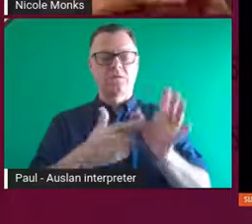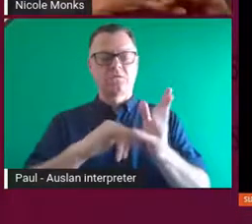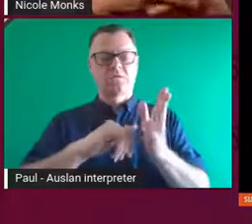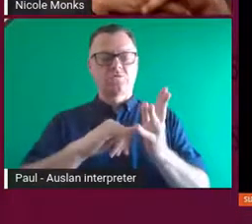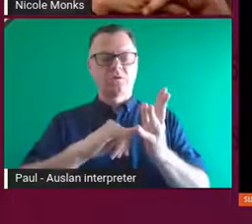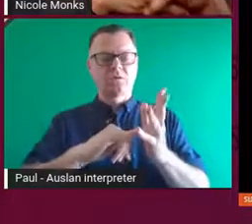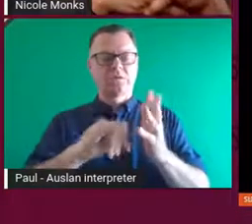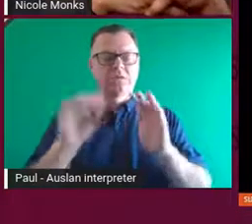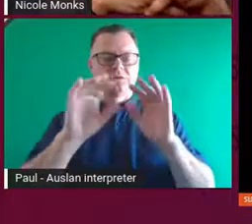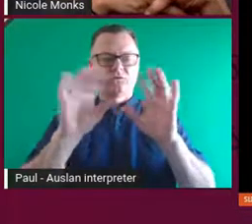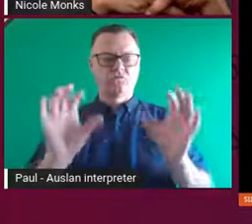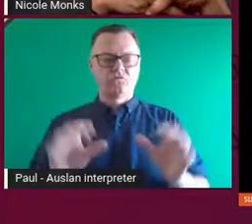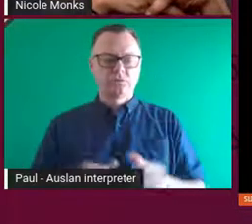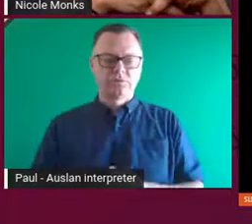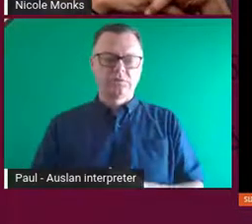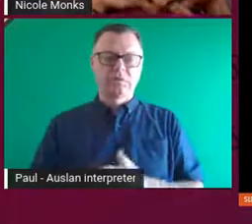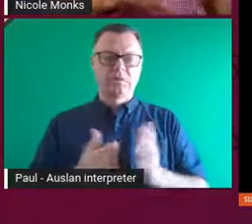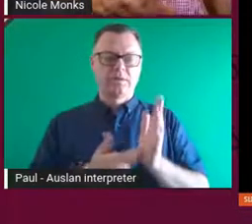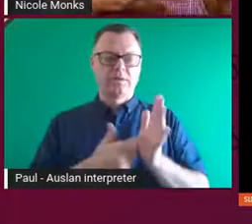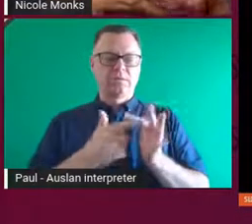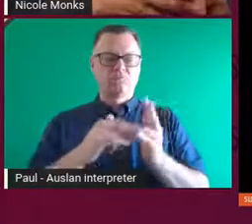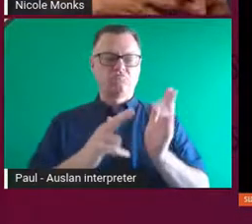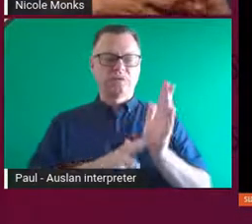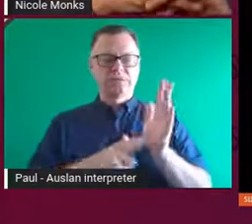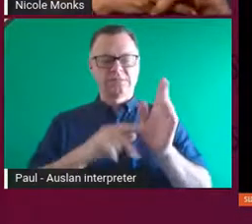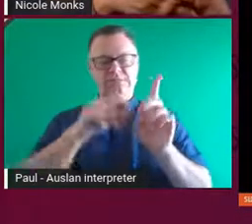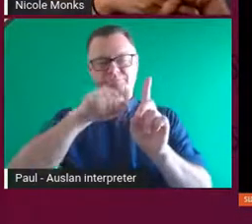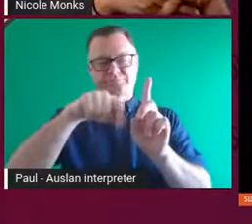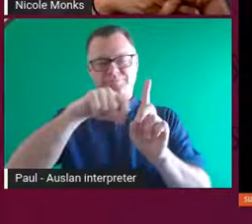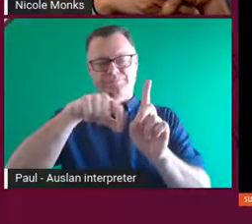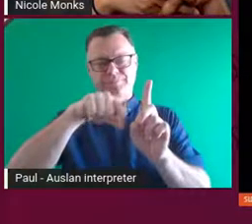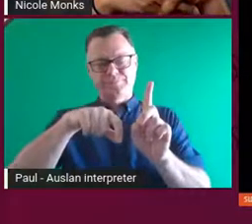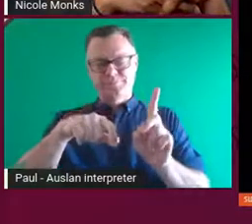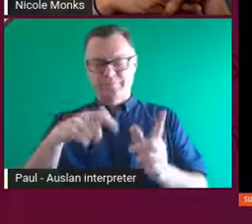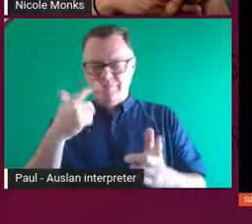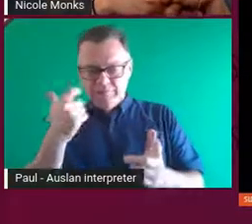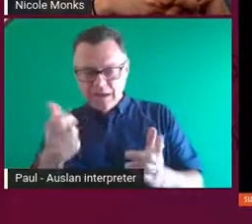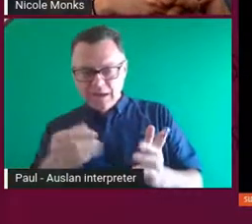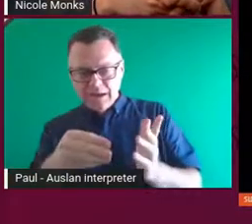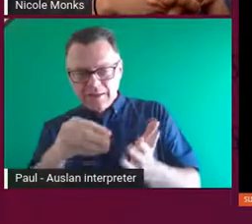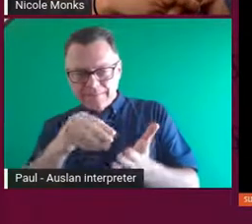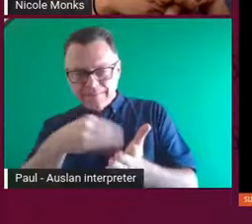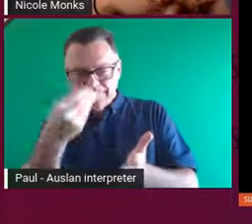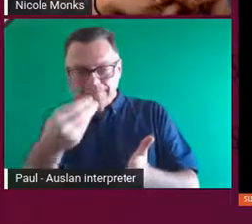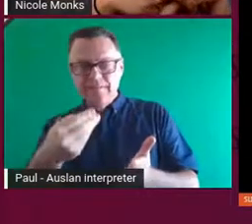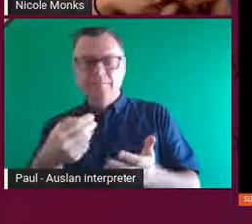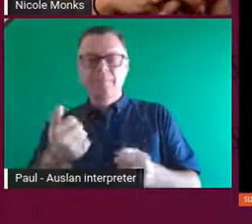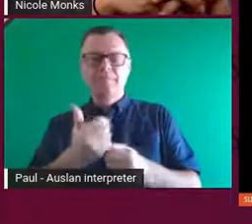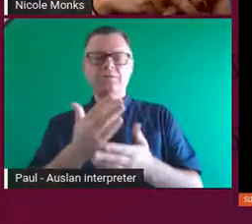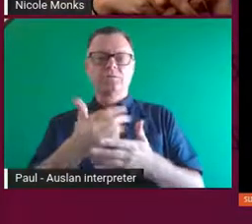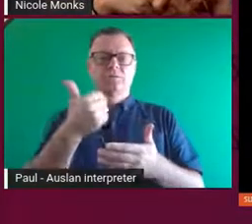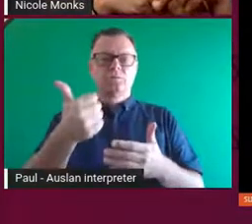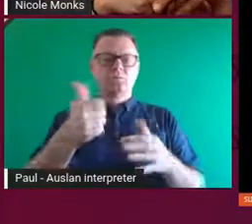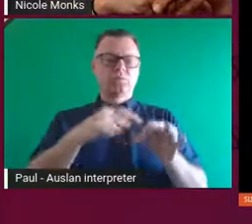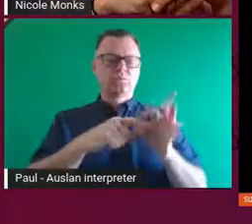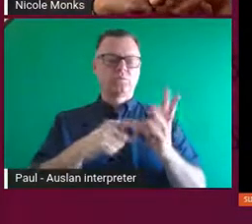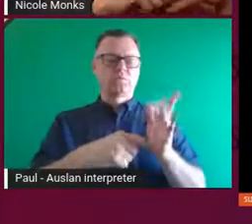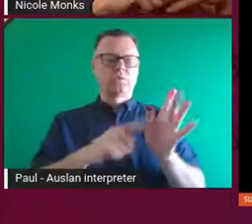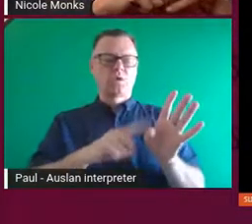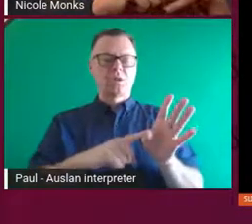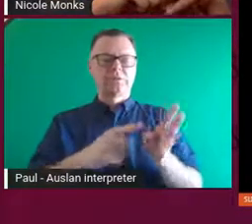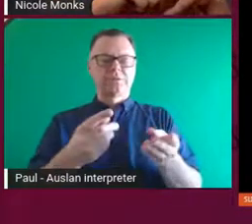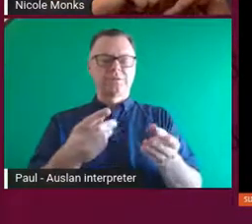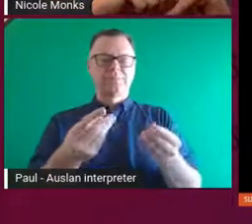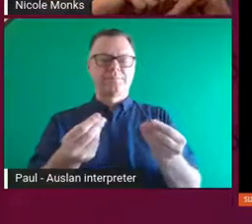finding the resin, you know, and gathering that and making sure that the quality of the resin and like learning